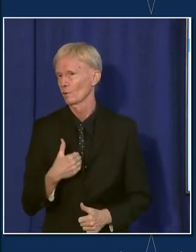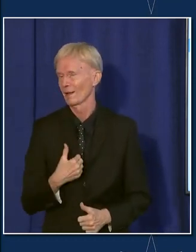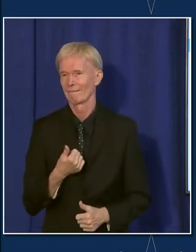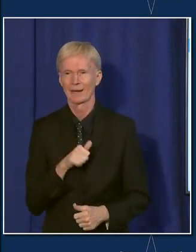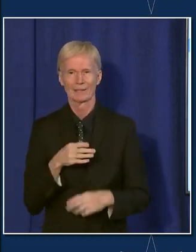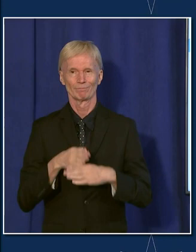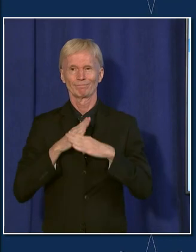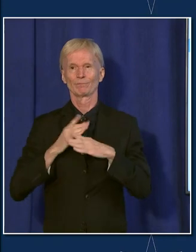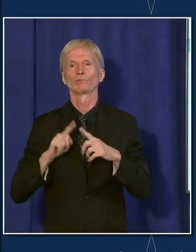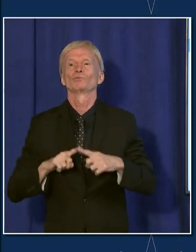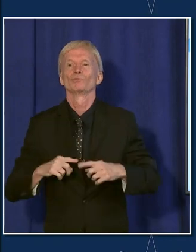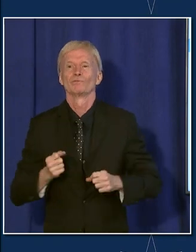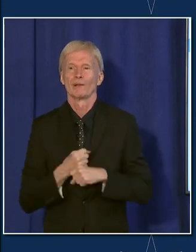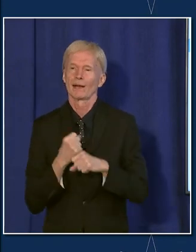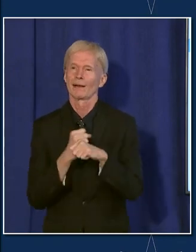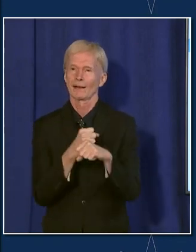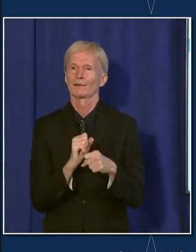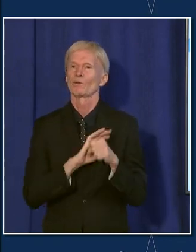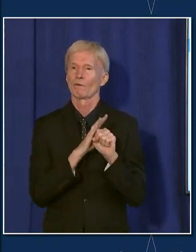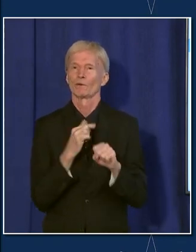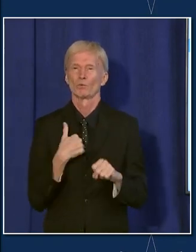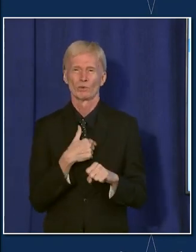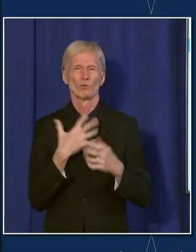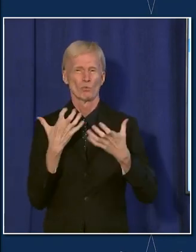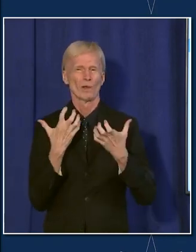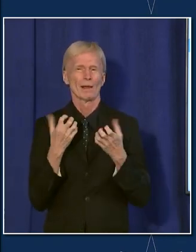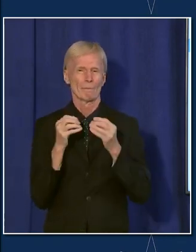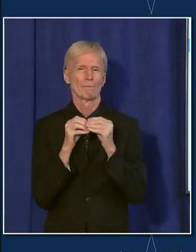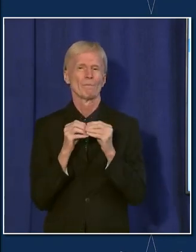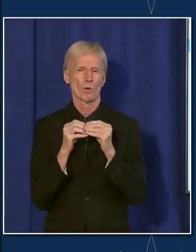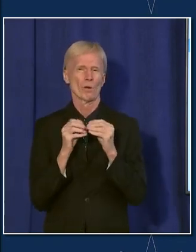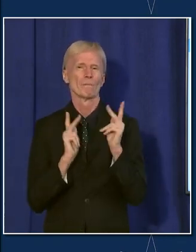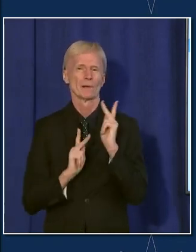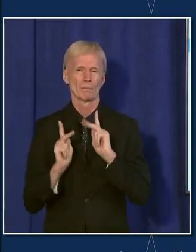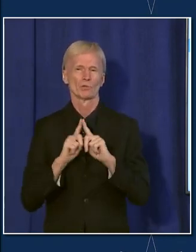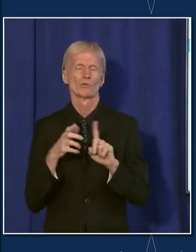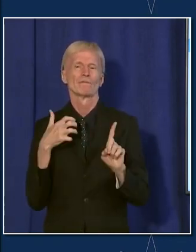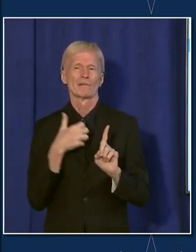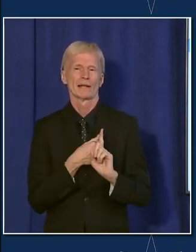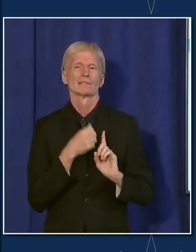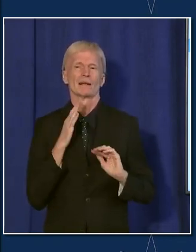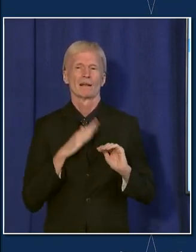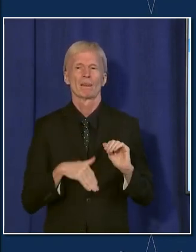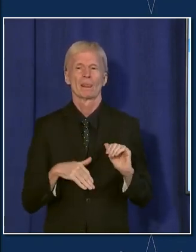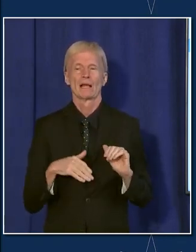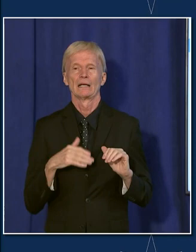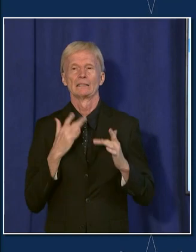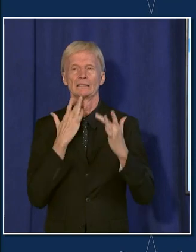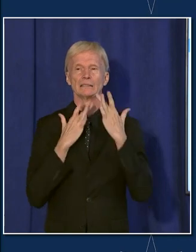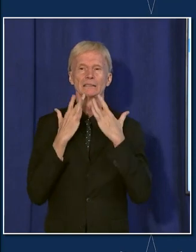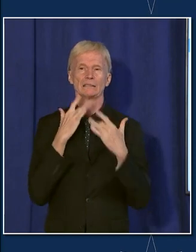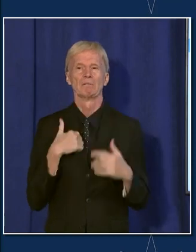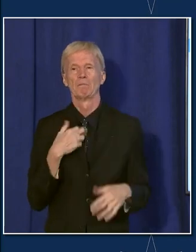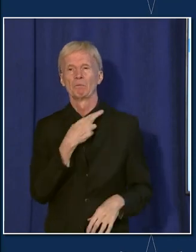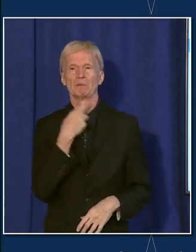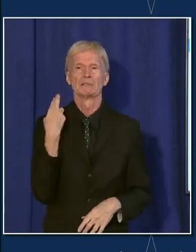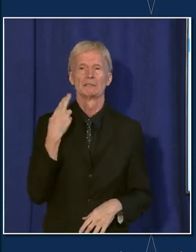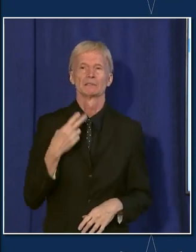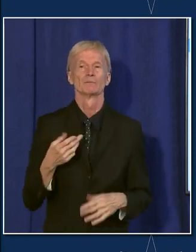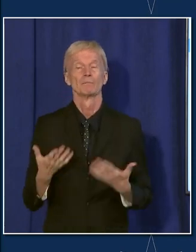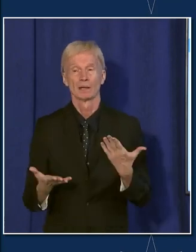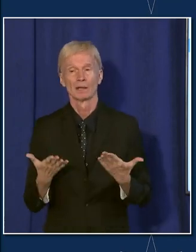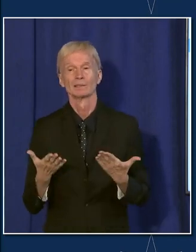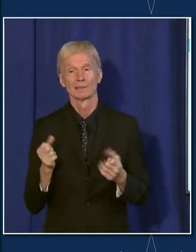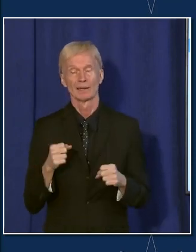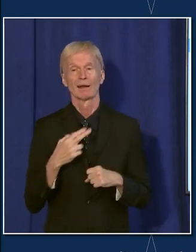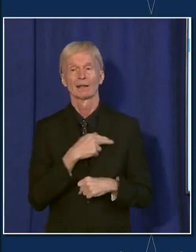room here to grow. And we really, really like those people to get vaccinated as opposed to taking their chances with COVID. One or the other is likely to happen.